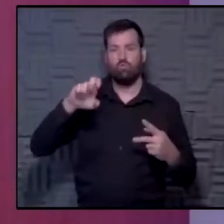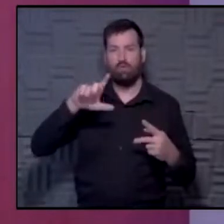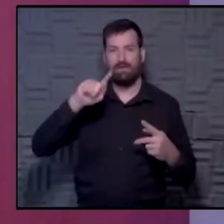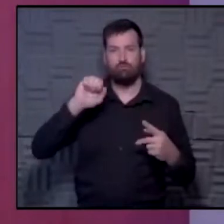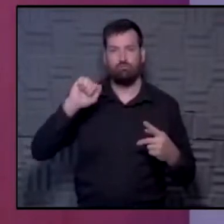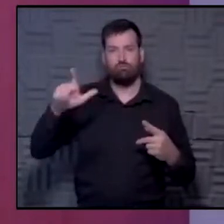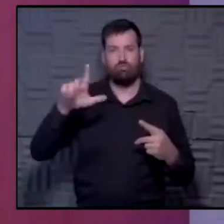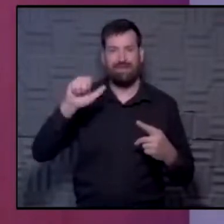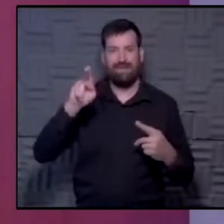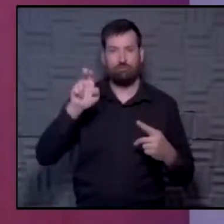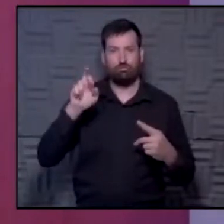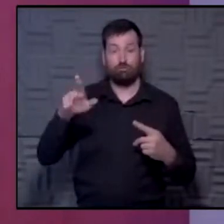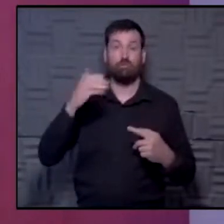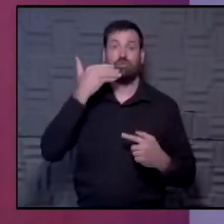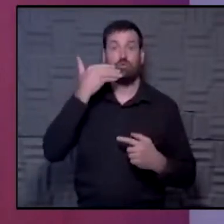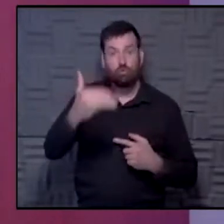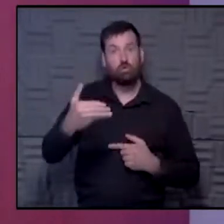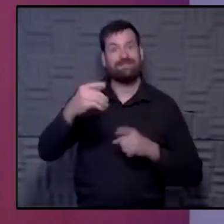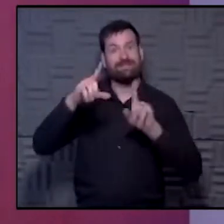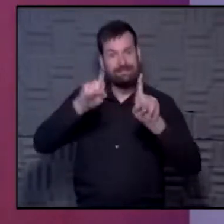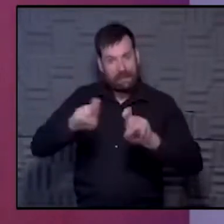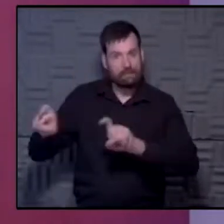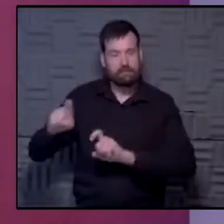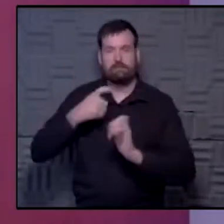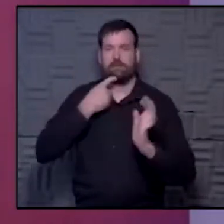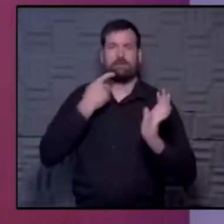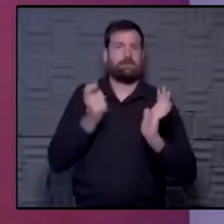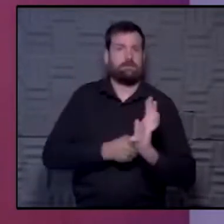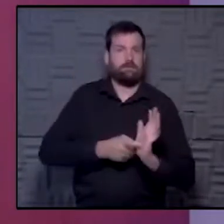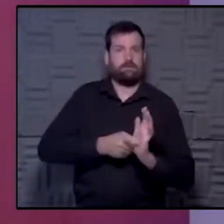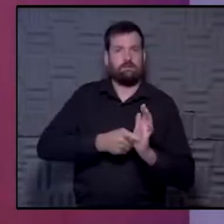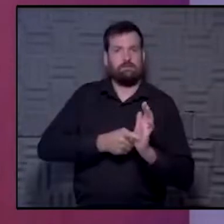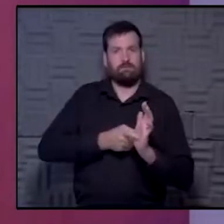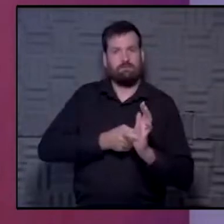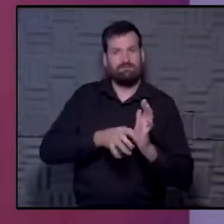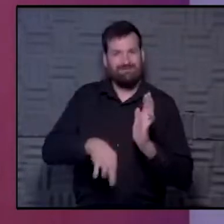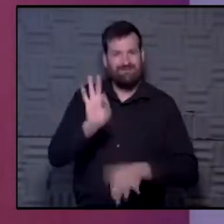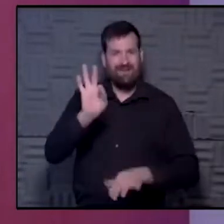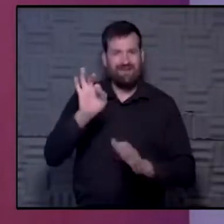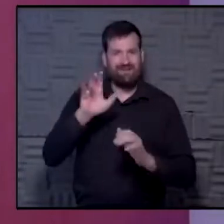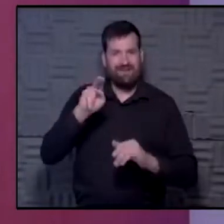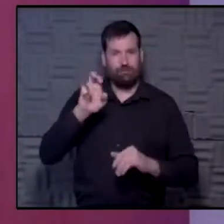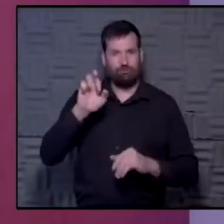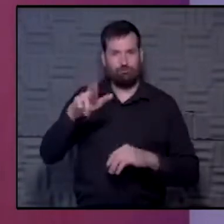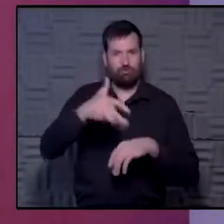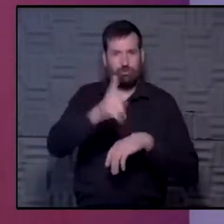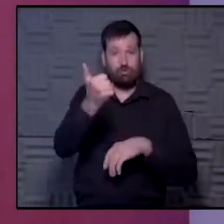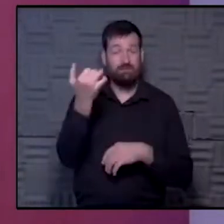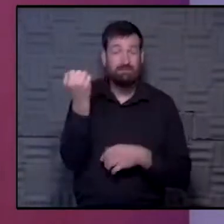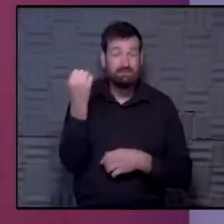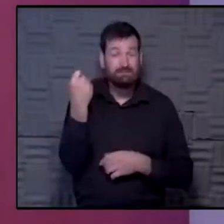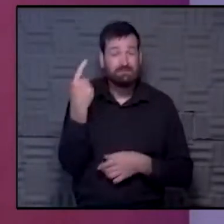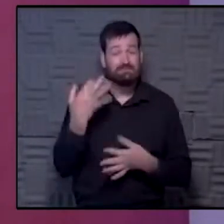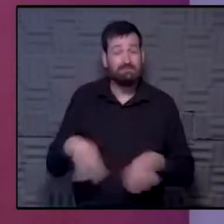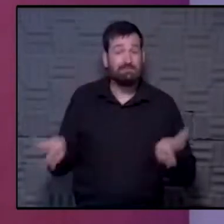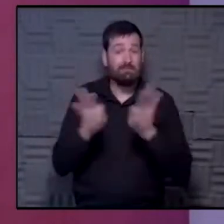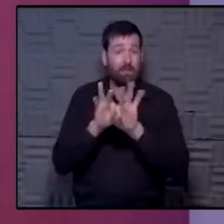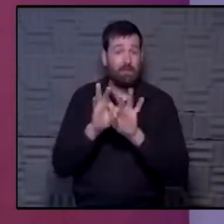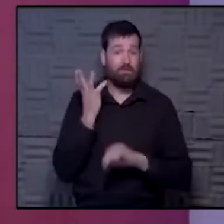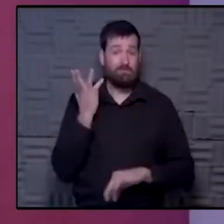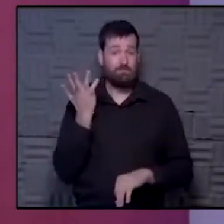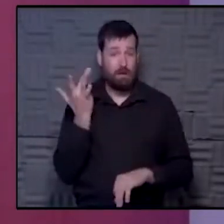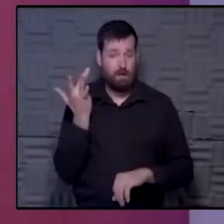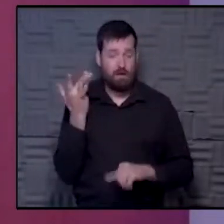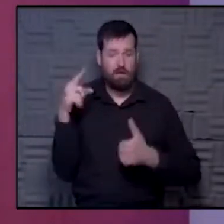there are good screening tests that help us diagnose the cancer at early stage. And the importance of diagnosing cancer at early stage is that,